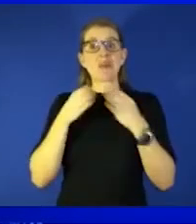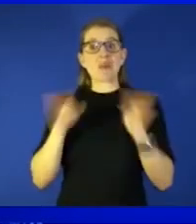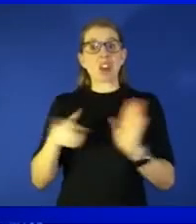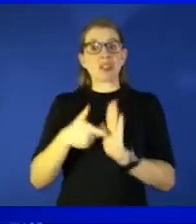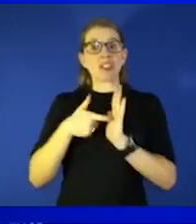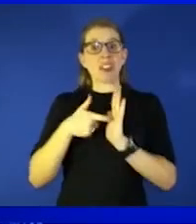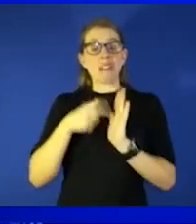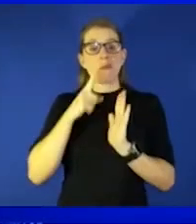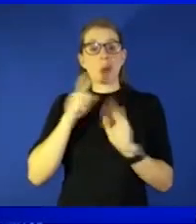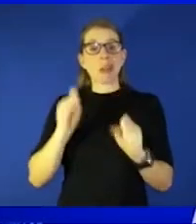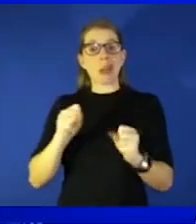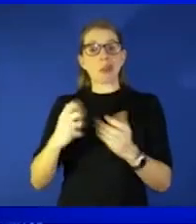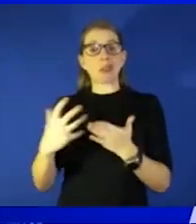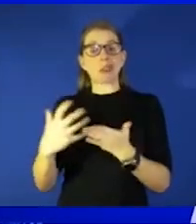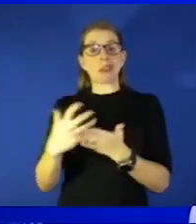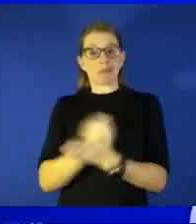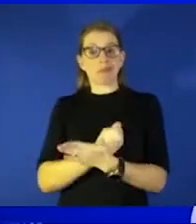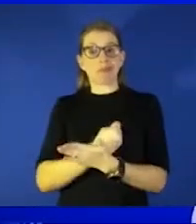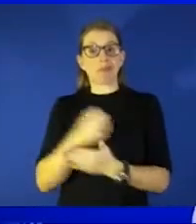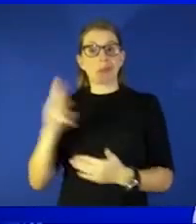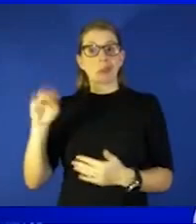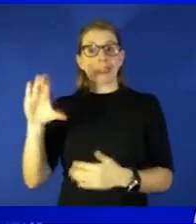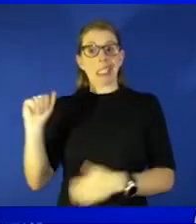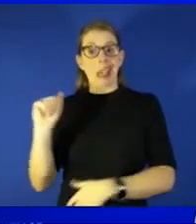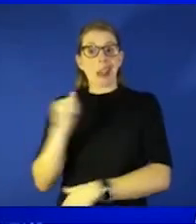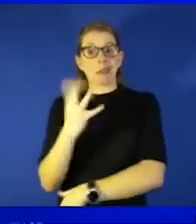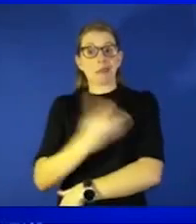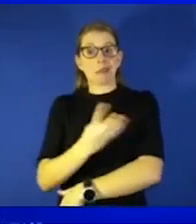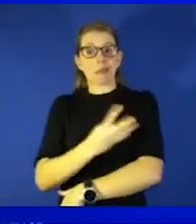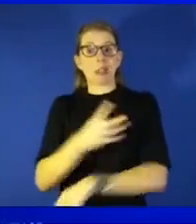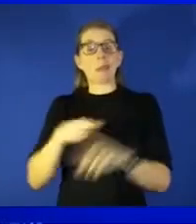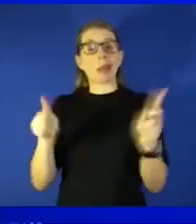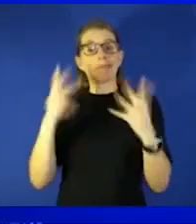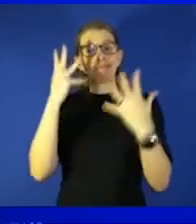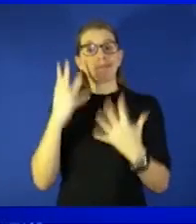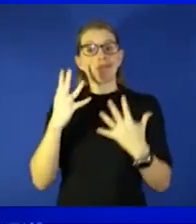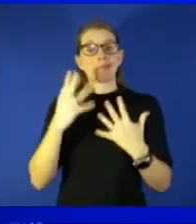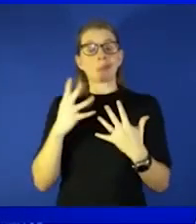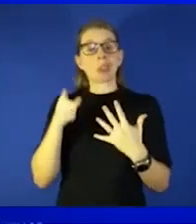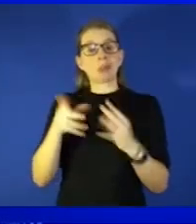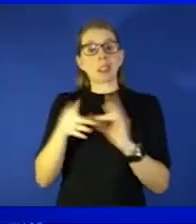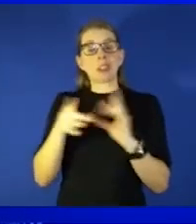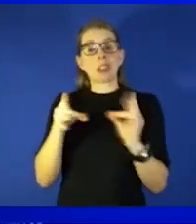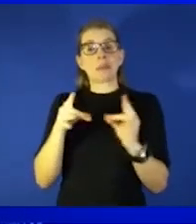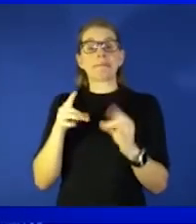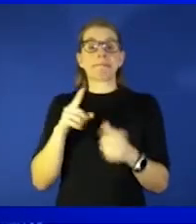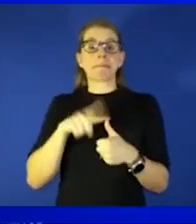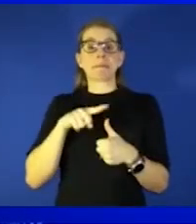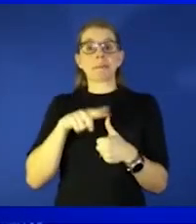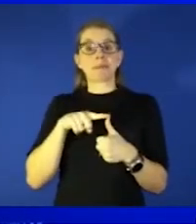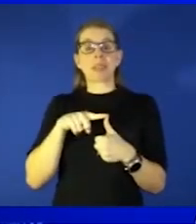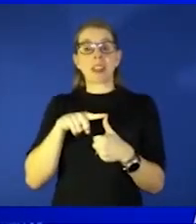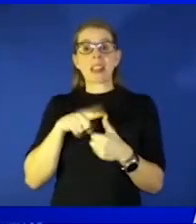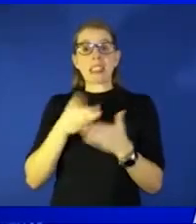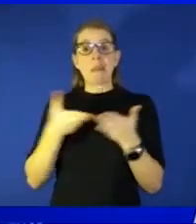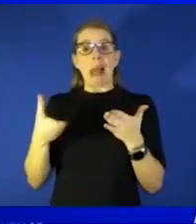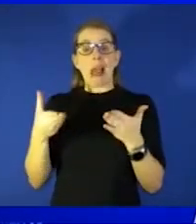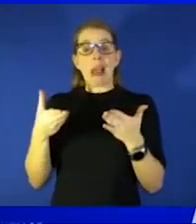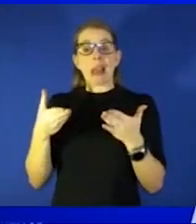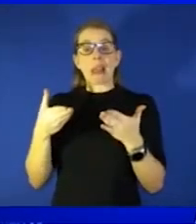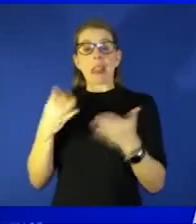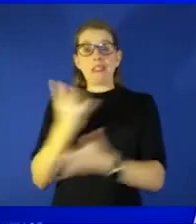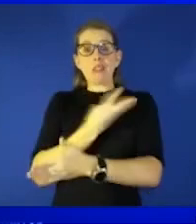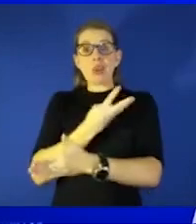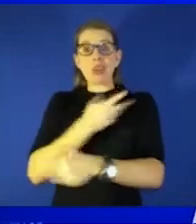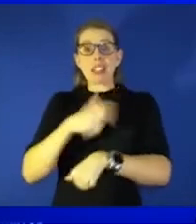able to get monoclonal antibodies um unfortunately just as you said number one the supply the infusion time all